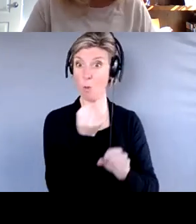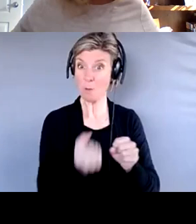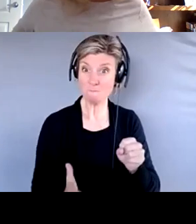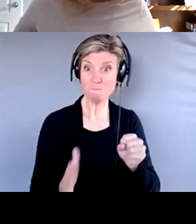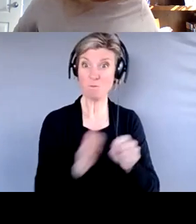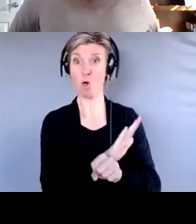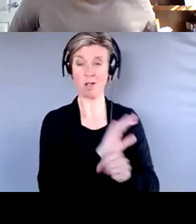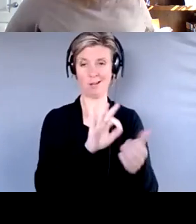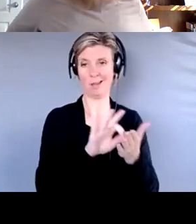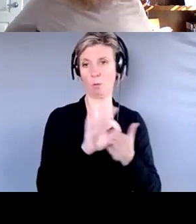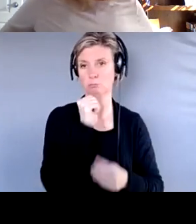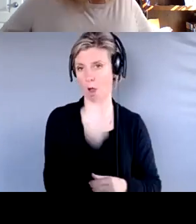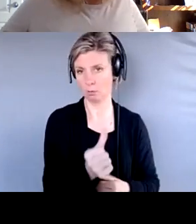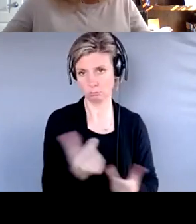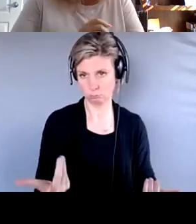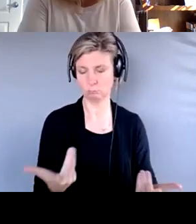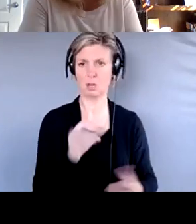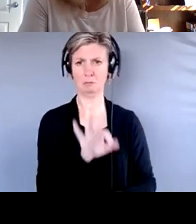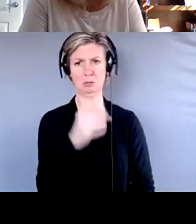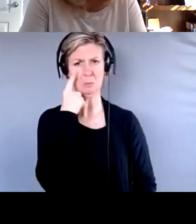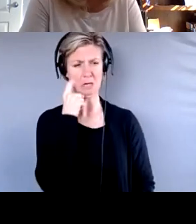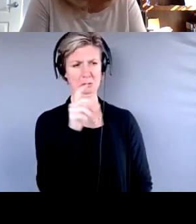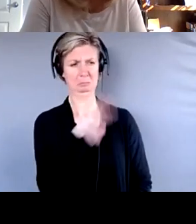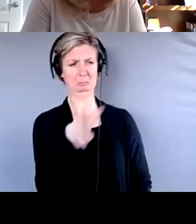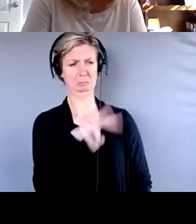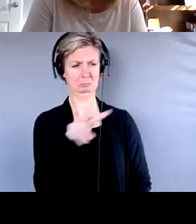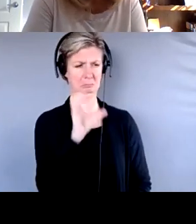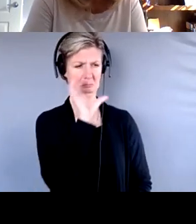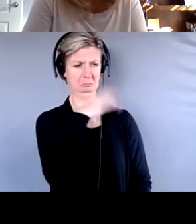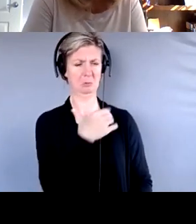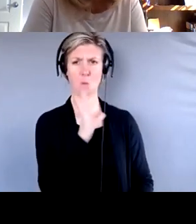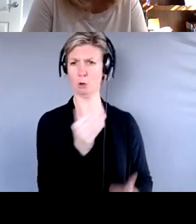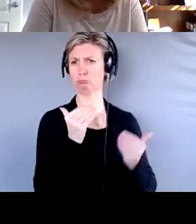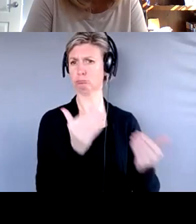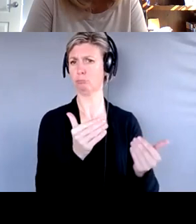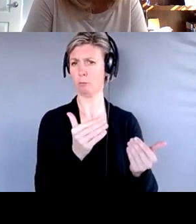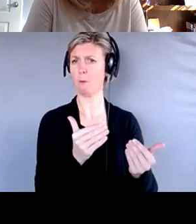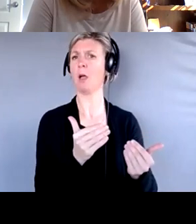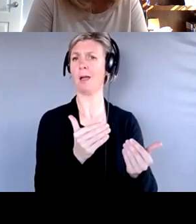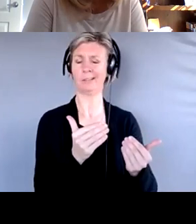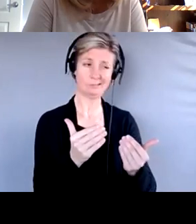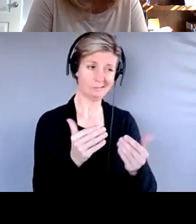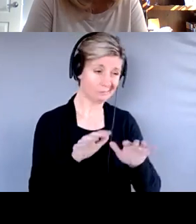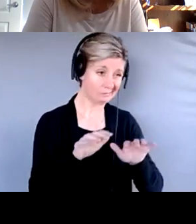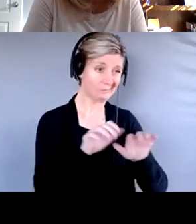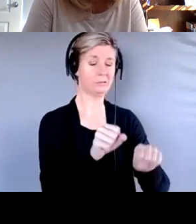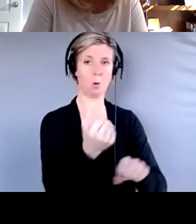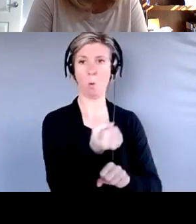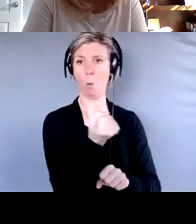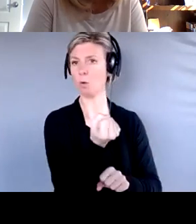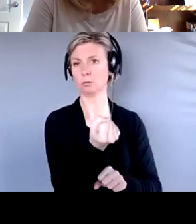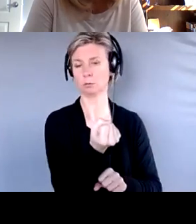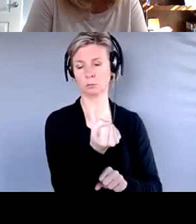suspicion that something might be happening, putting a blanket temporary hold over financial assets of somebody, it's, it's a pretty